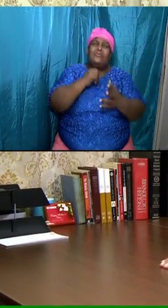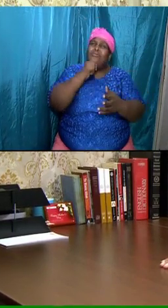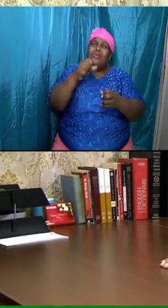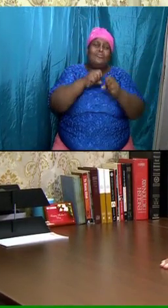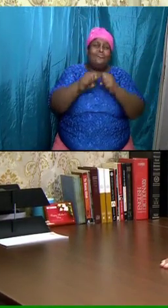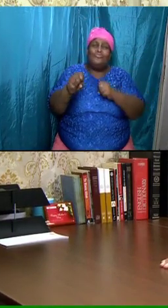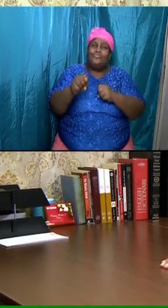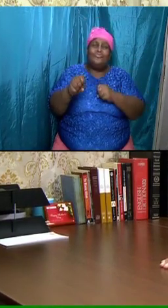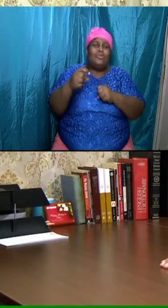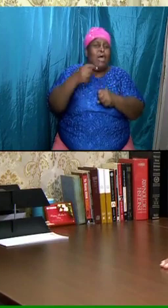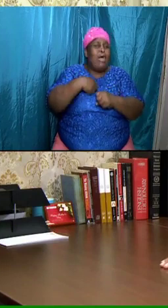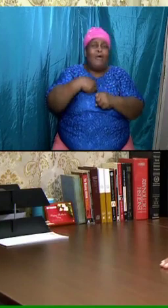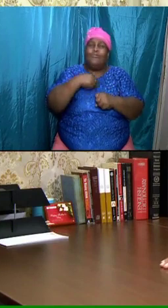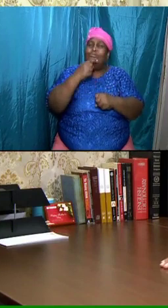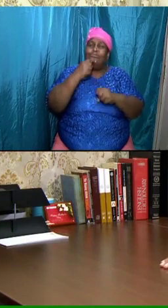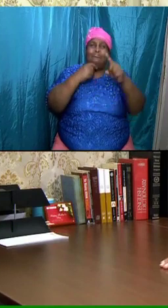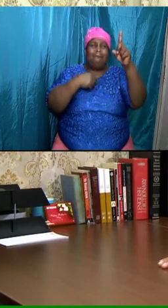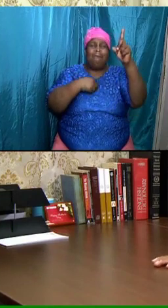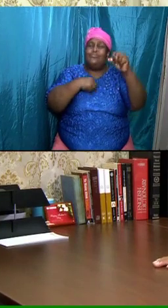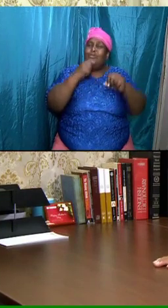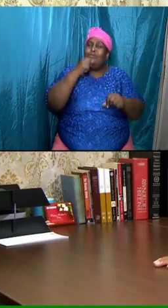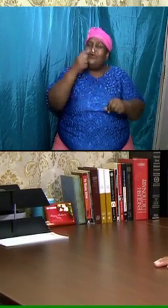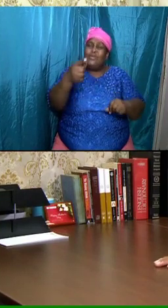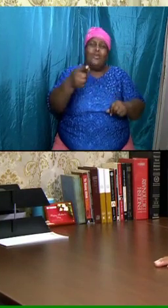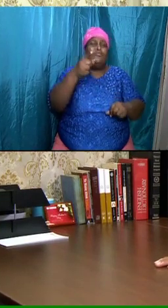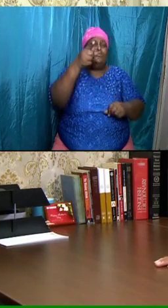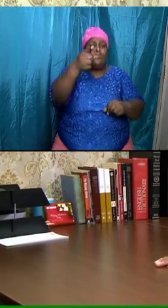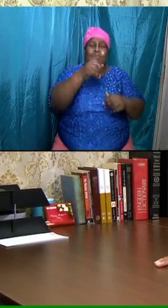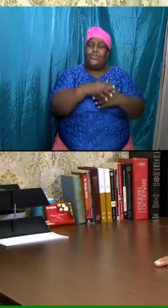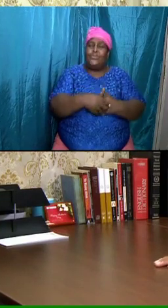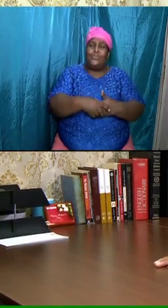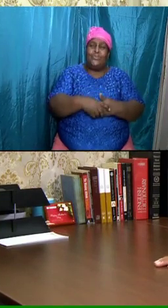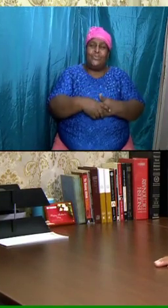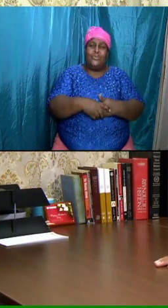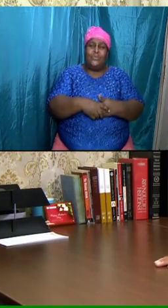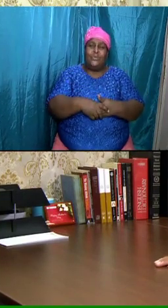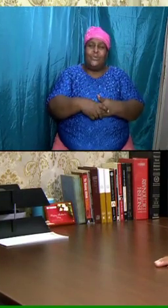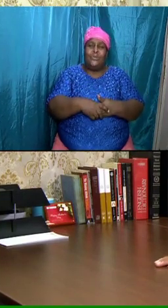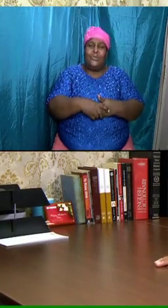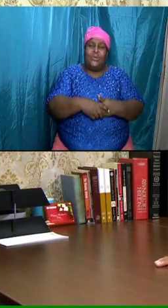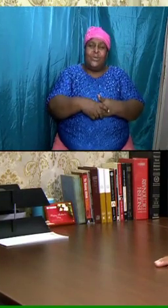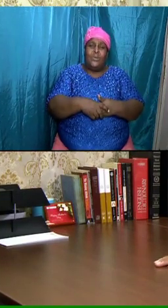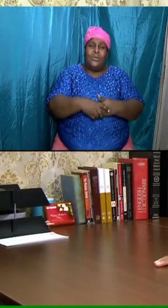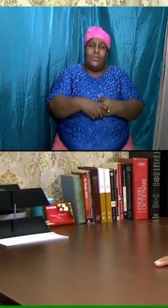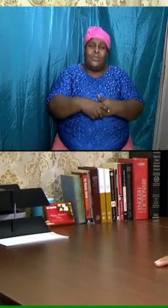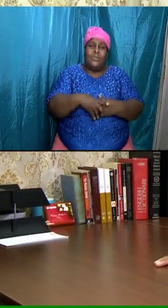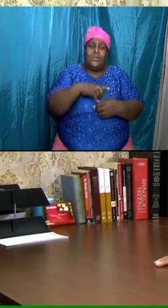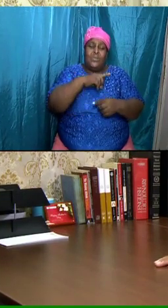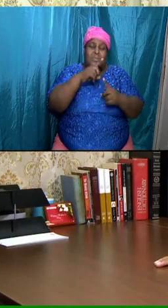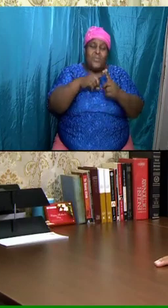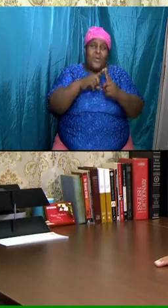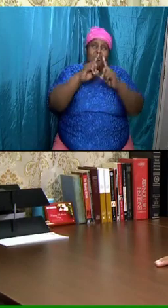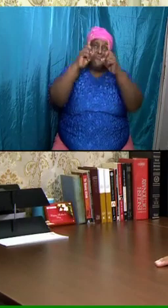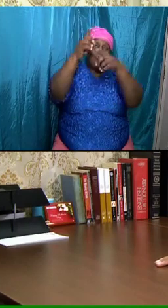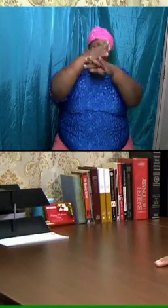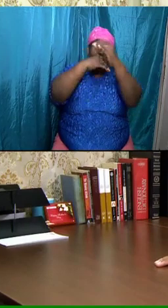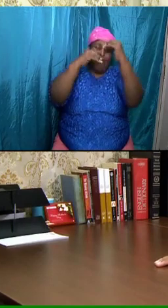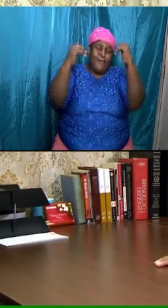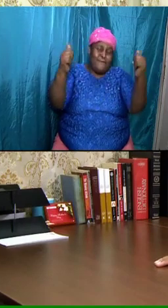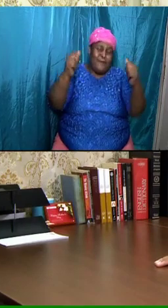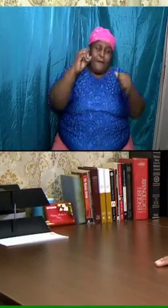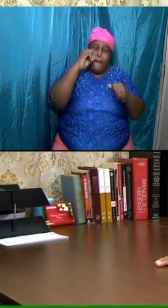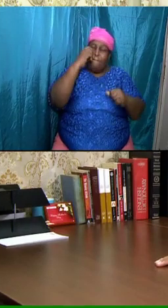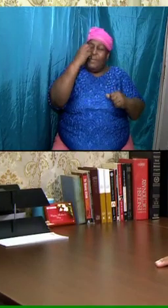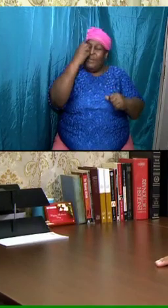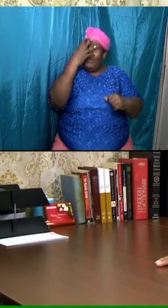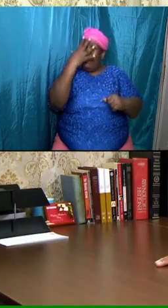that is the home of our souls we are going to be in a place that is beautiful beyond measure beautiful beyond